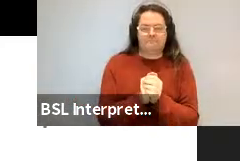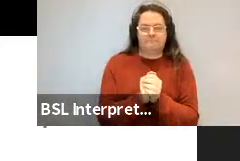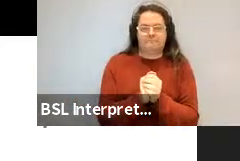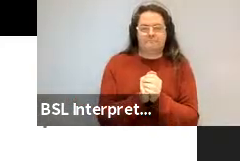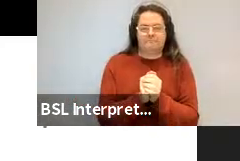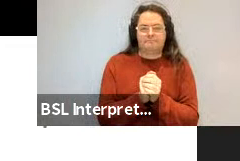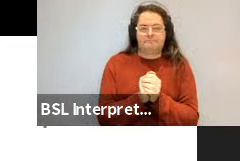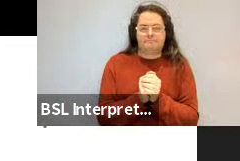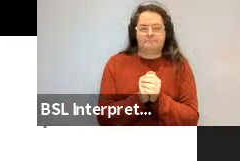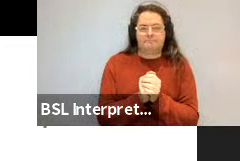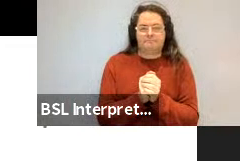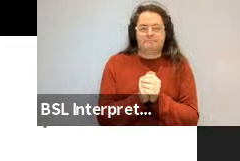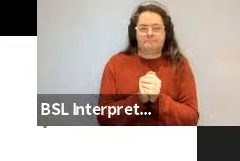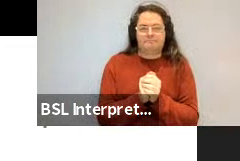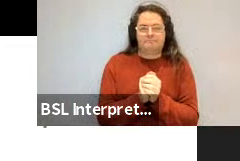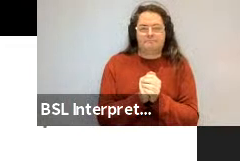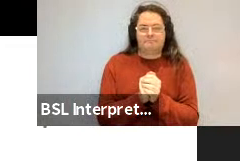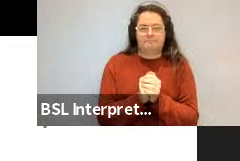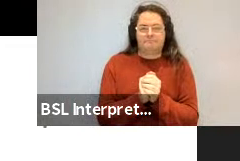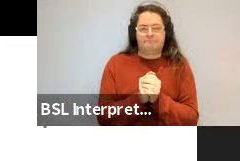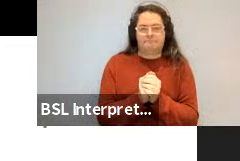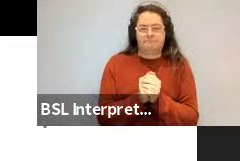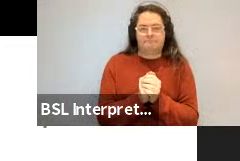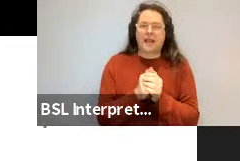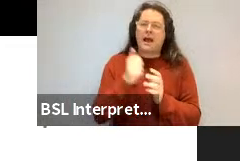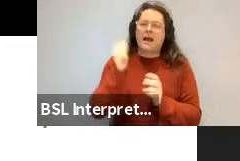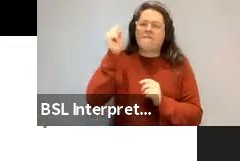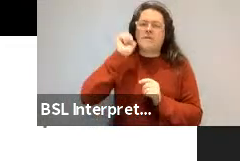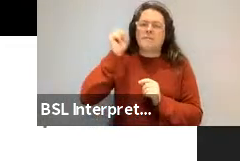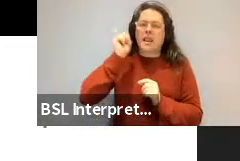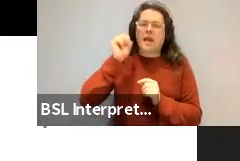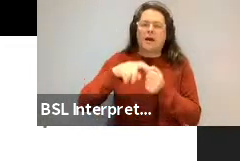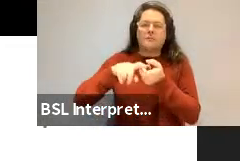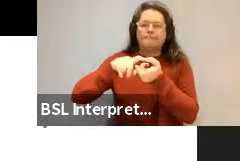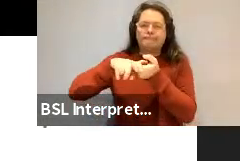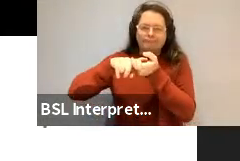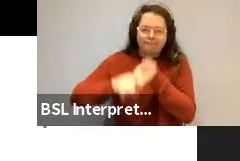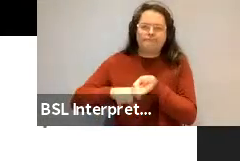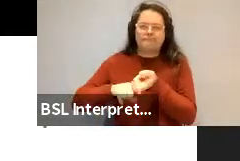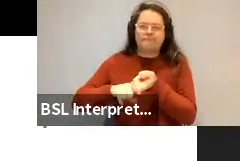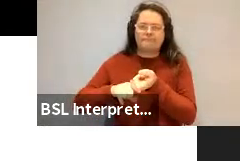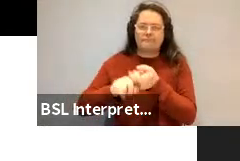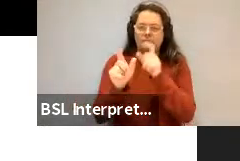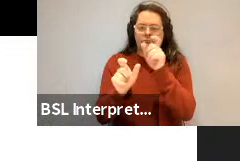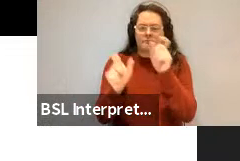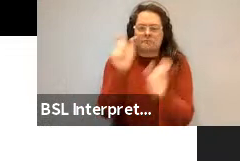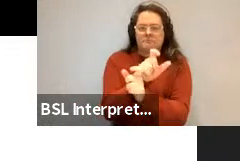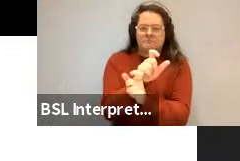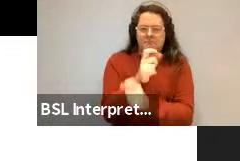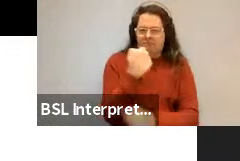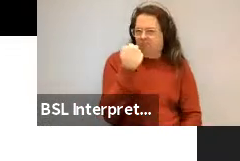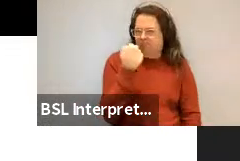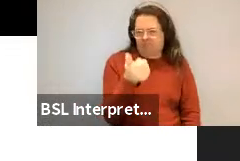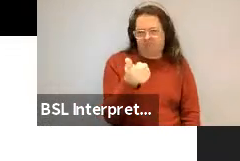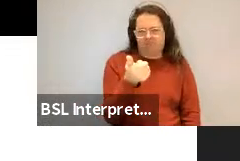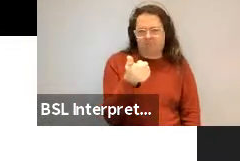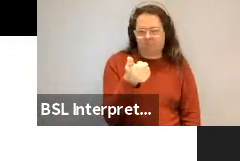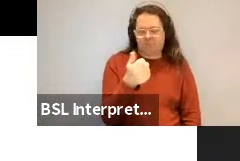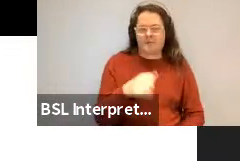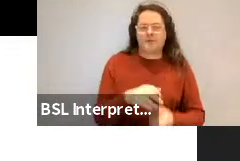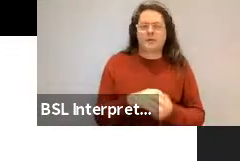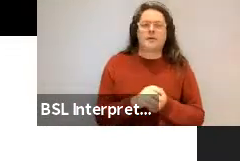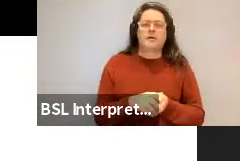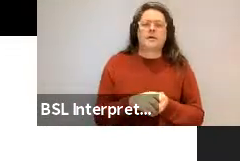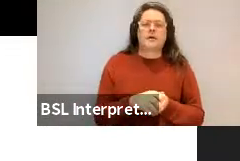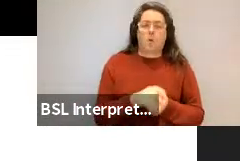And that's generally true. Familiar phrases very rarely change their word order. So